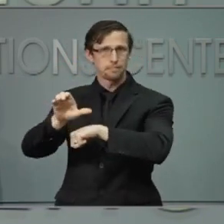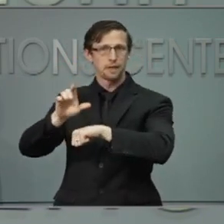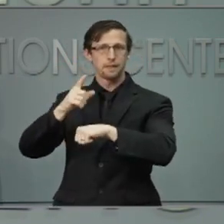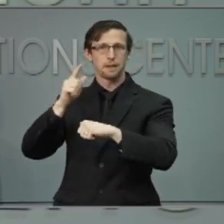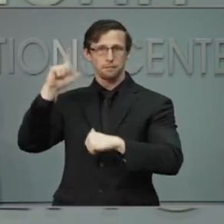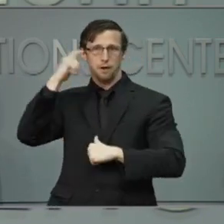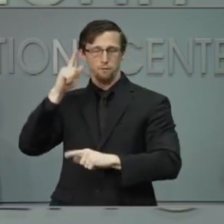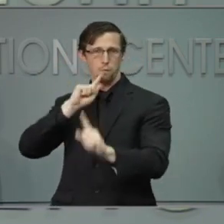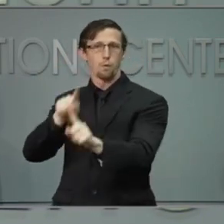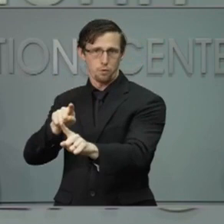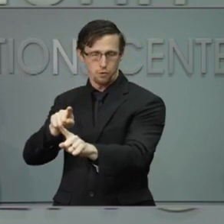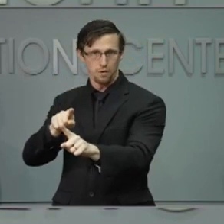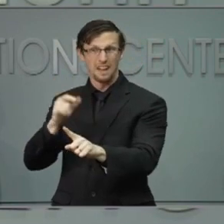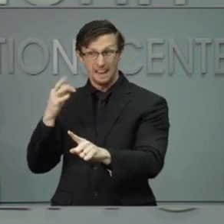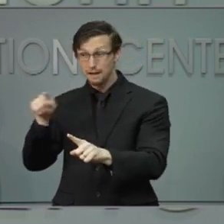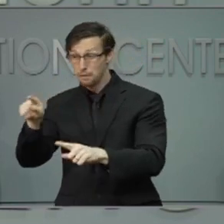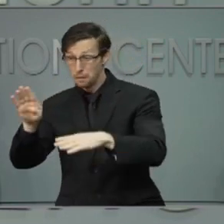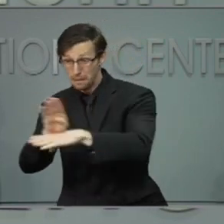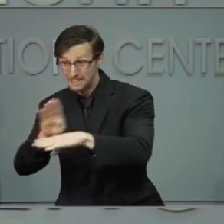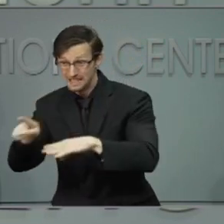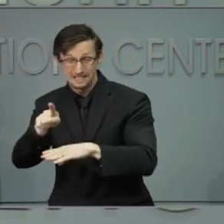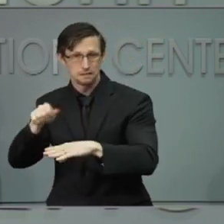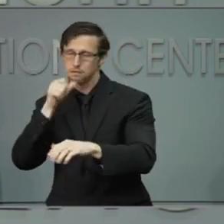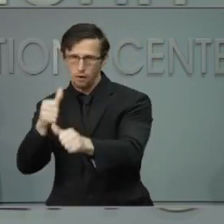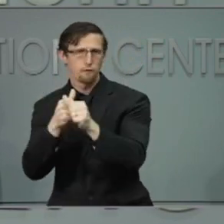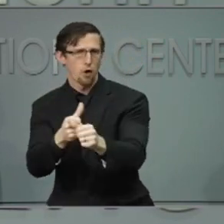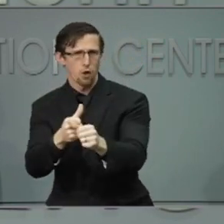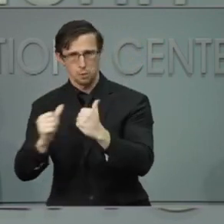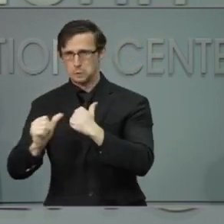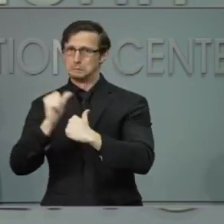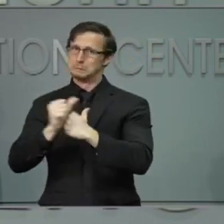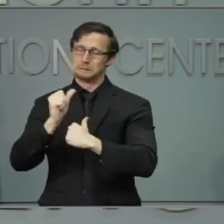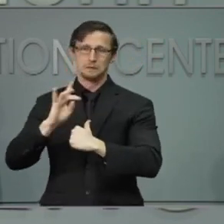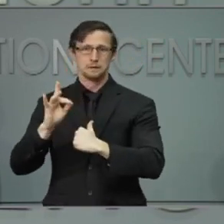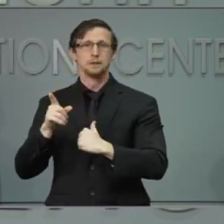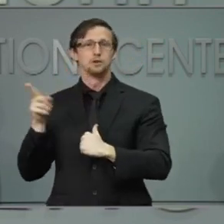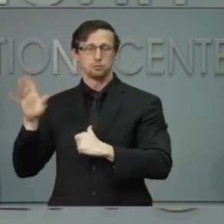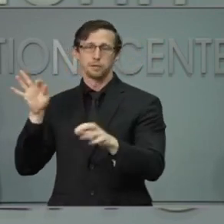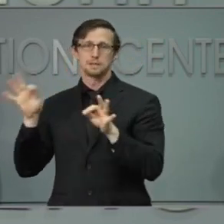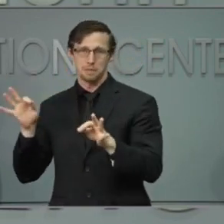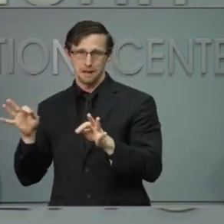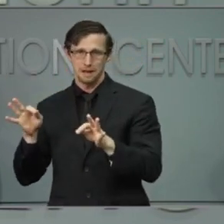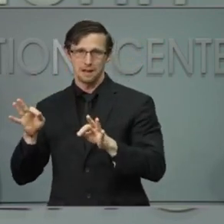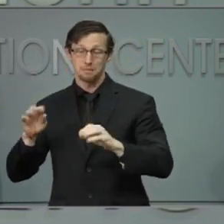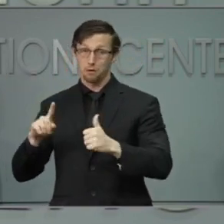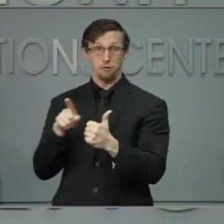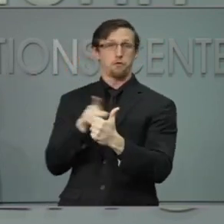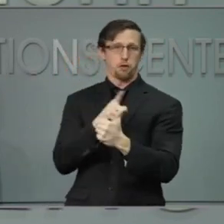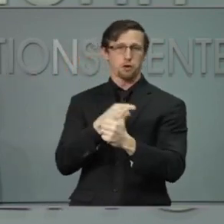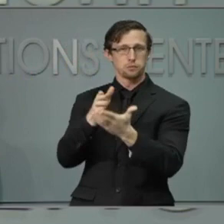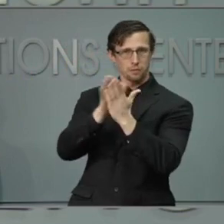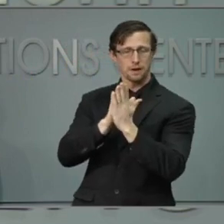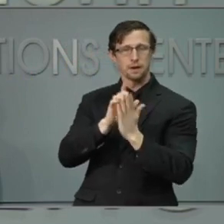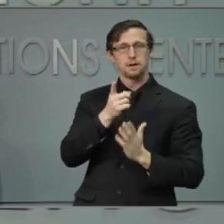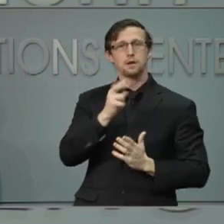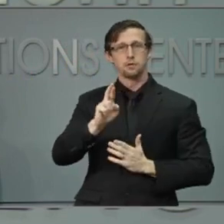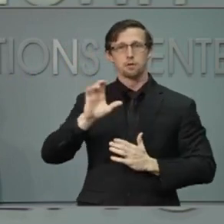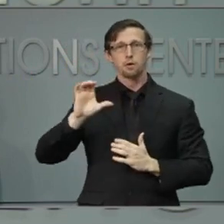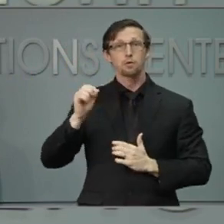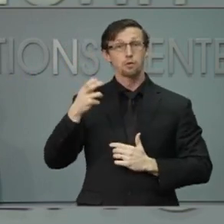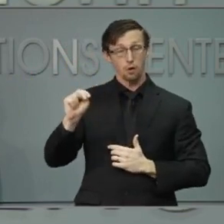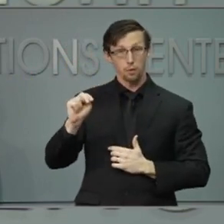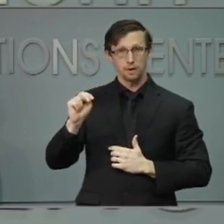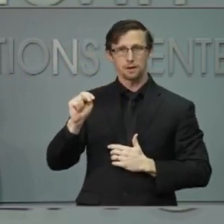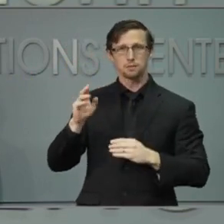public health. But right now, I'd like to ask Dr. Mandy Cohen to present today's data and the